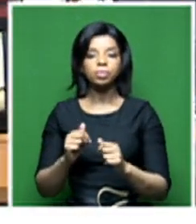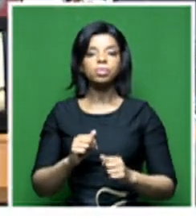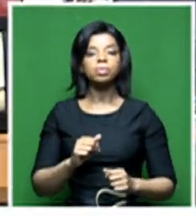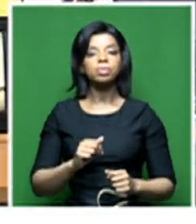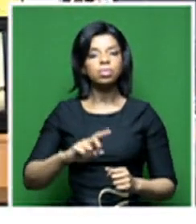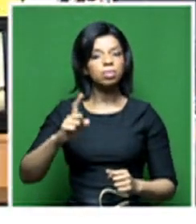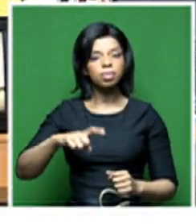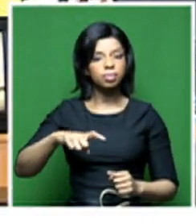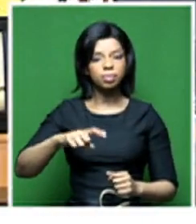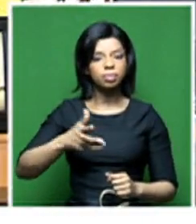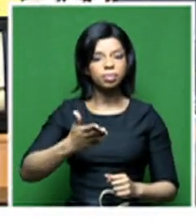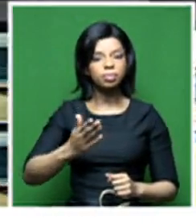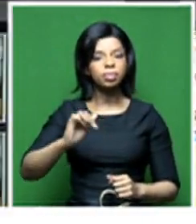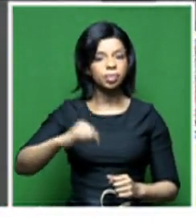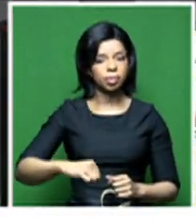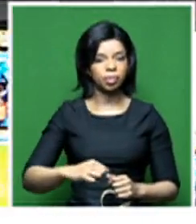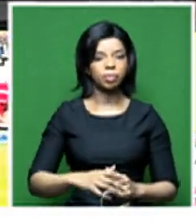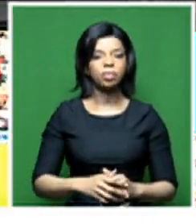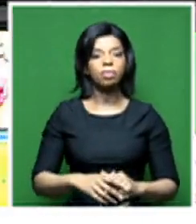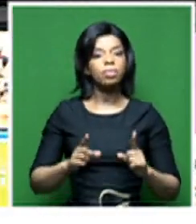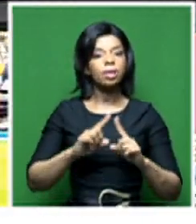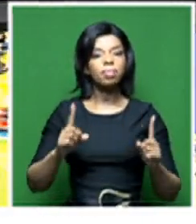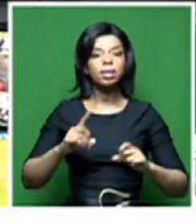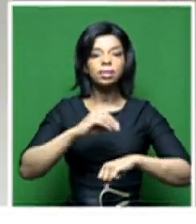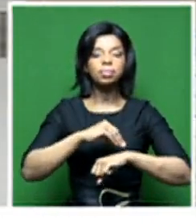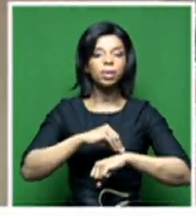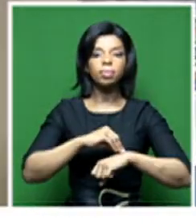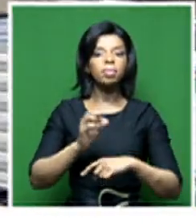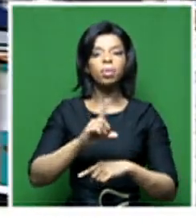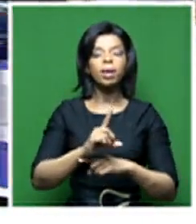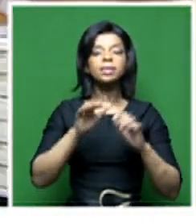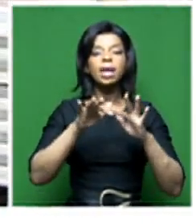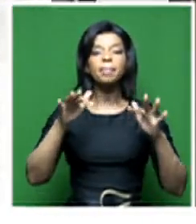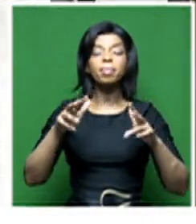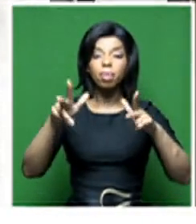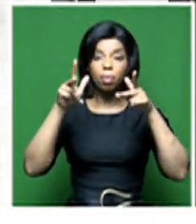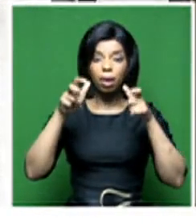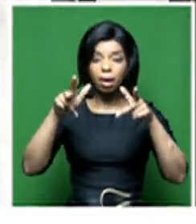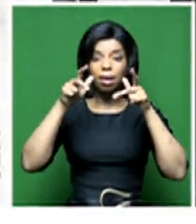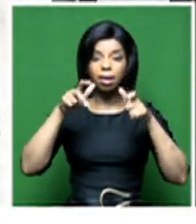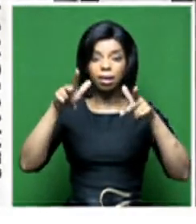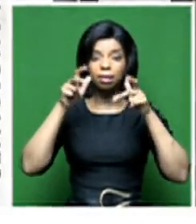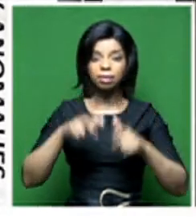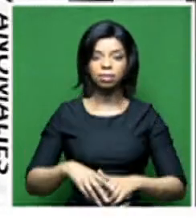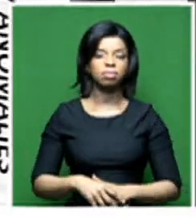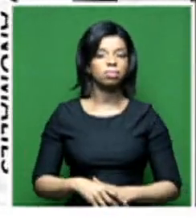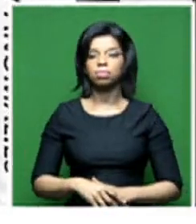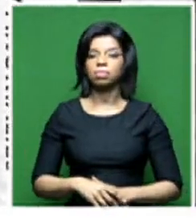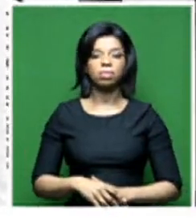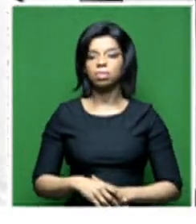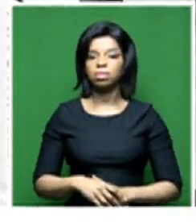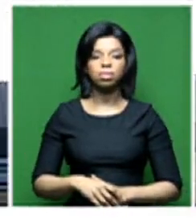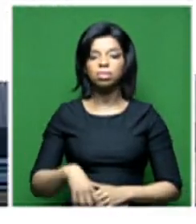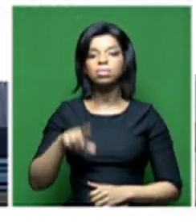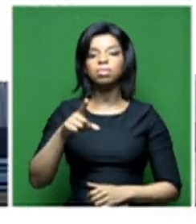The problem is that people don't watch the SAP or the public broadcaster's television or